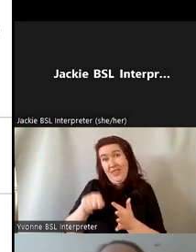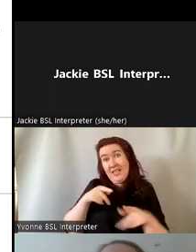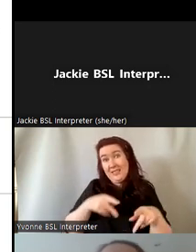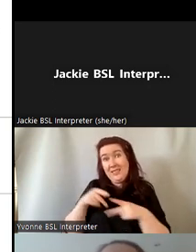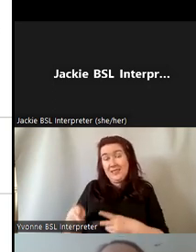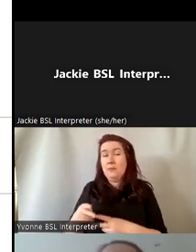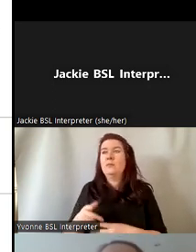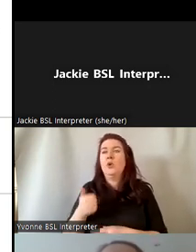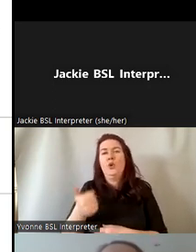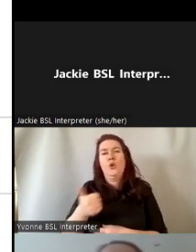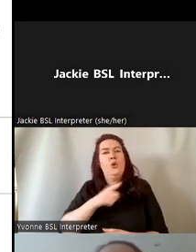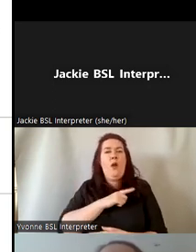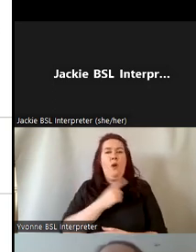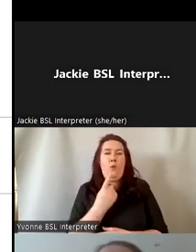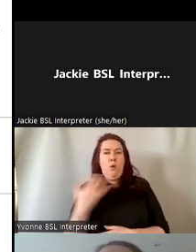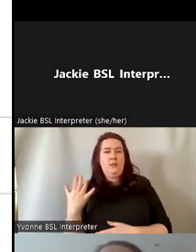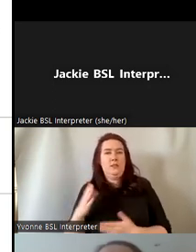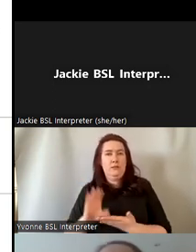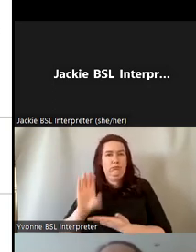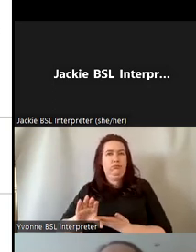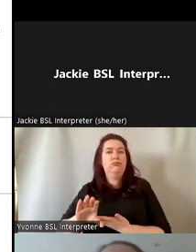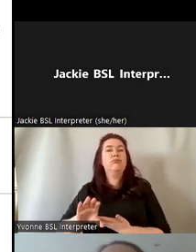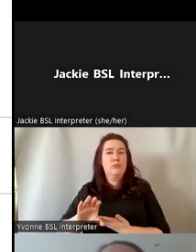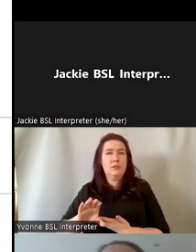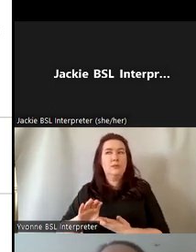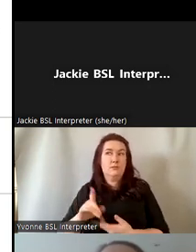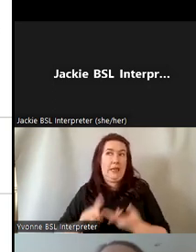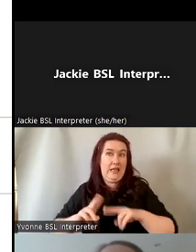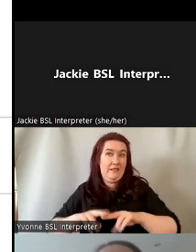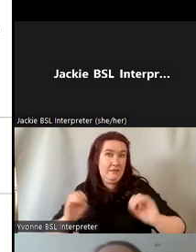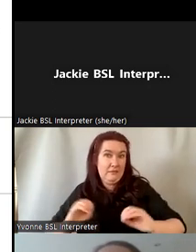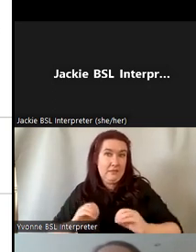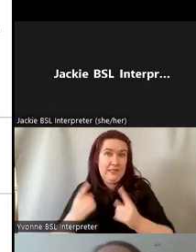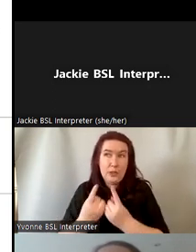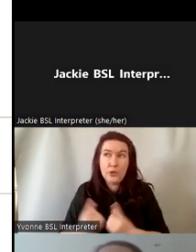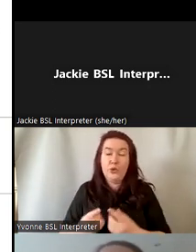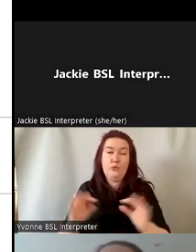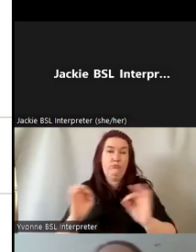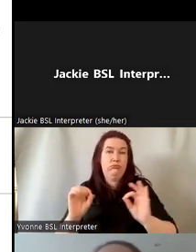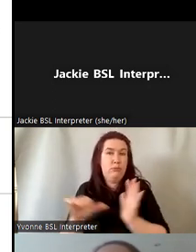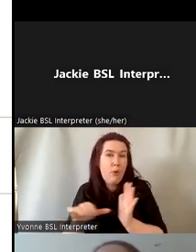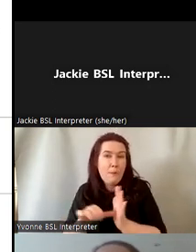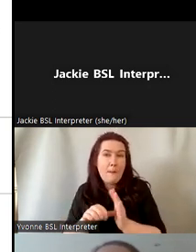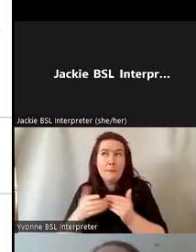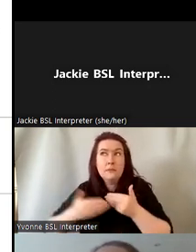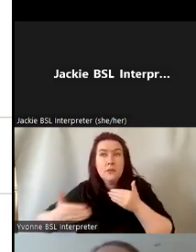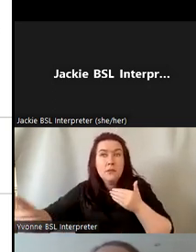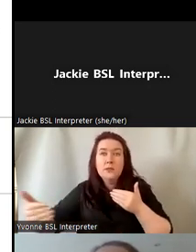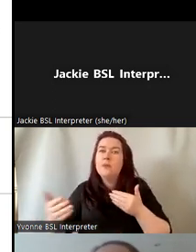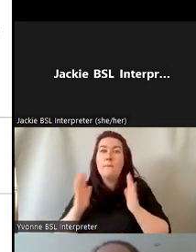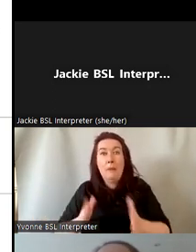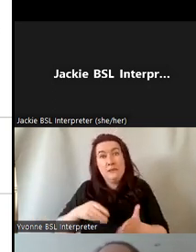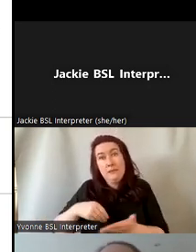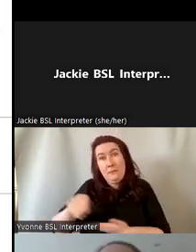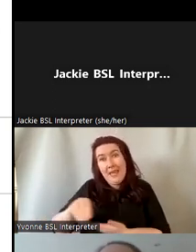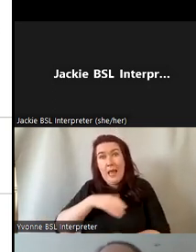a one-off fee and as long as there's no issues or ongoing kind of troubleshooting or whatever there's not there's not an annual license to